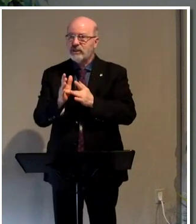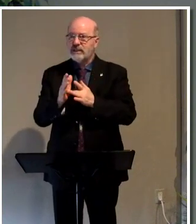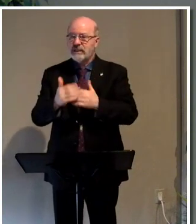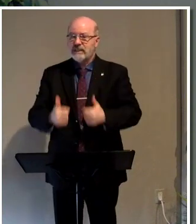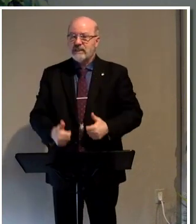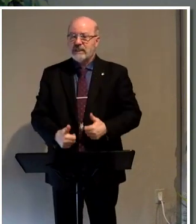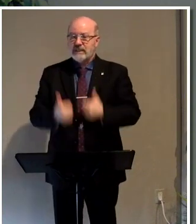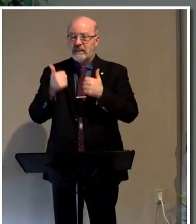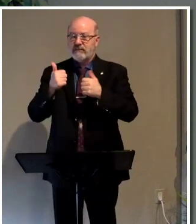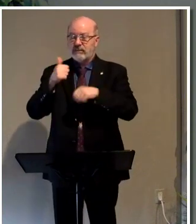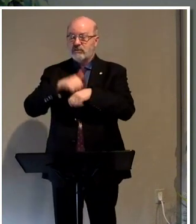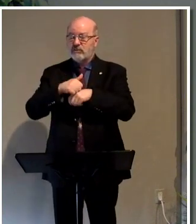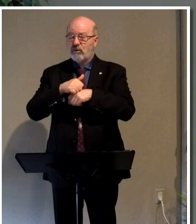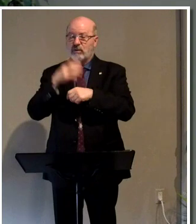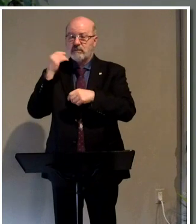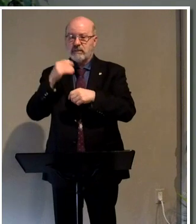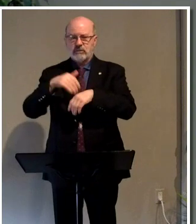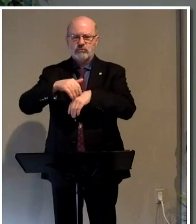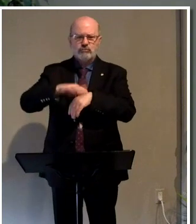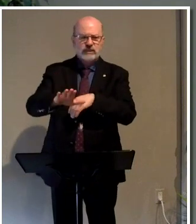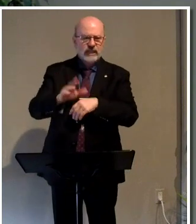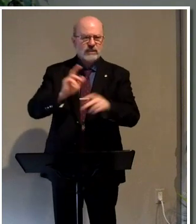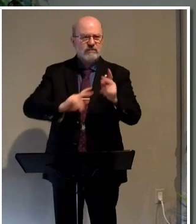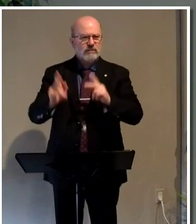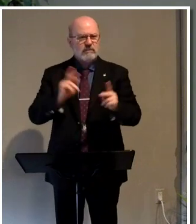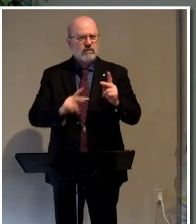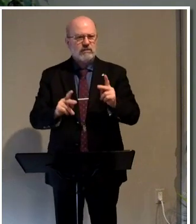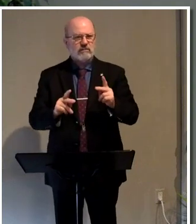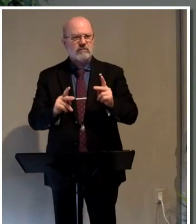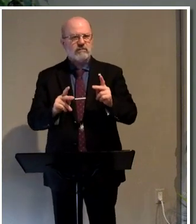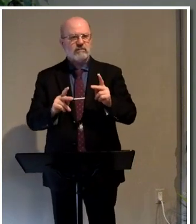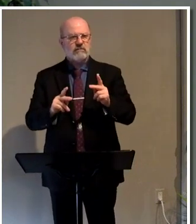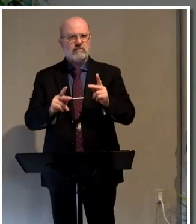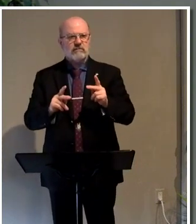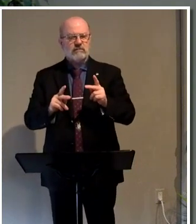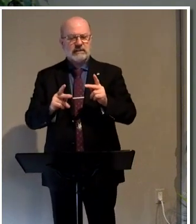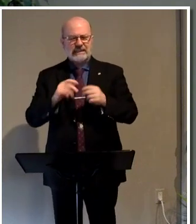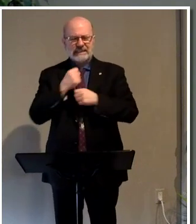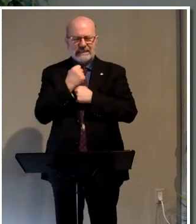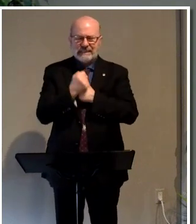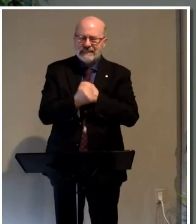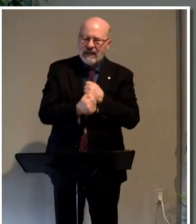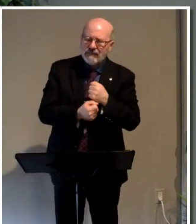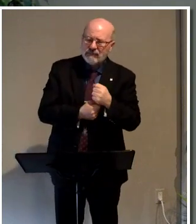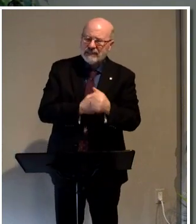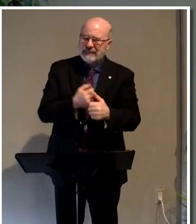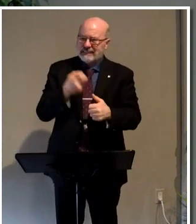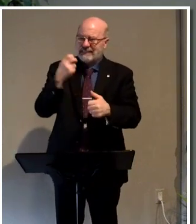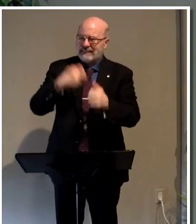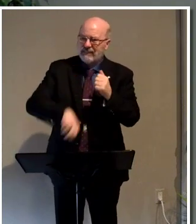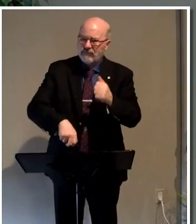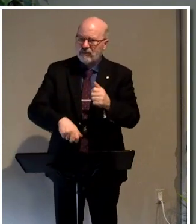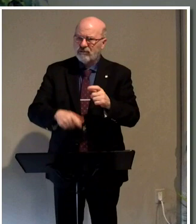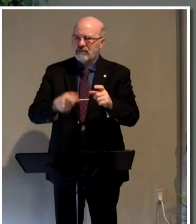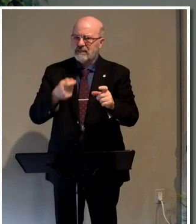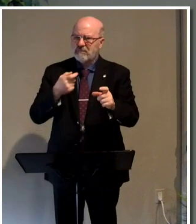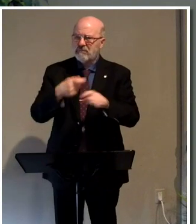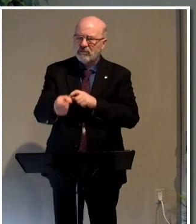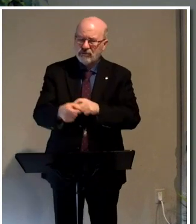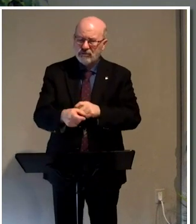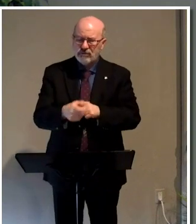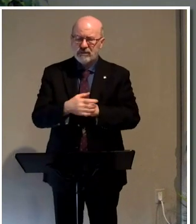living stone, experienced. Rejection of men and sufferings and difficulties and persecutions.